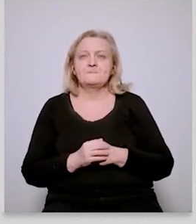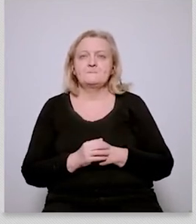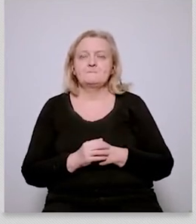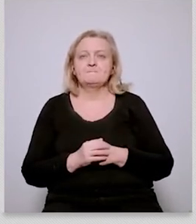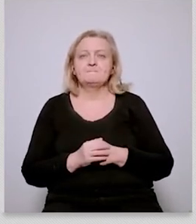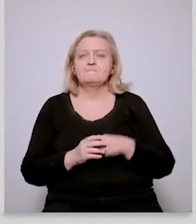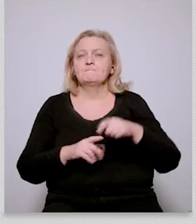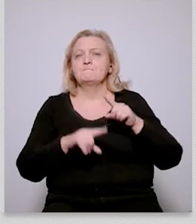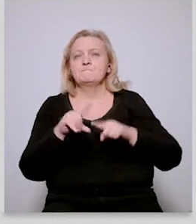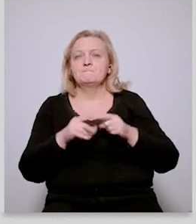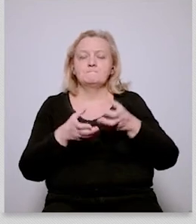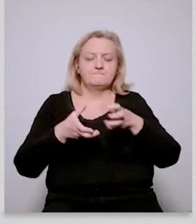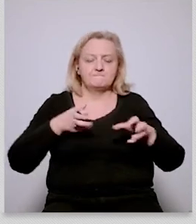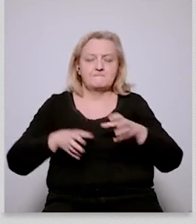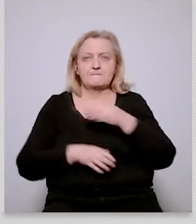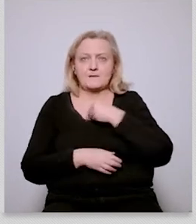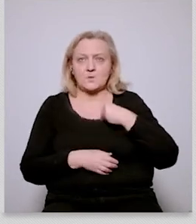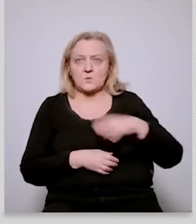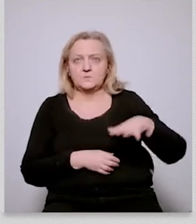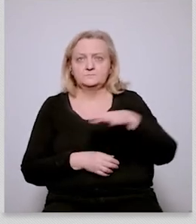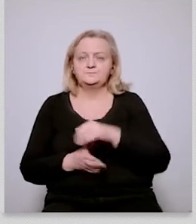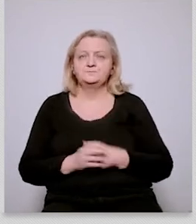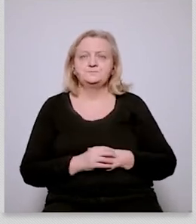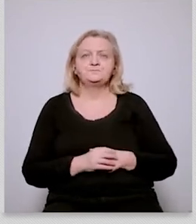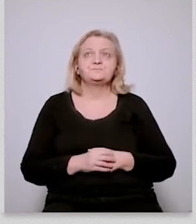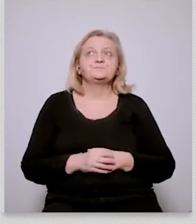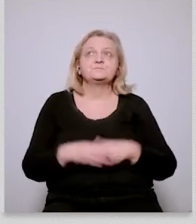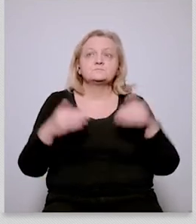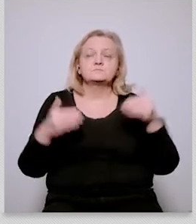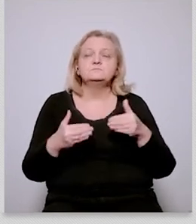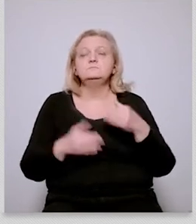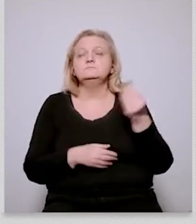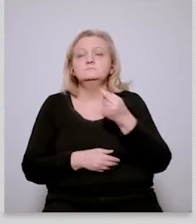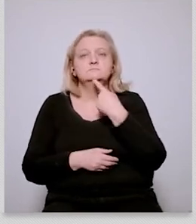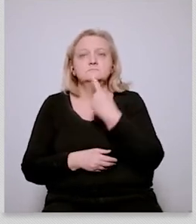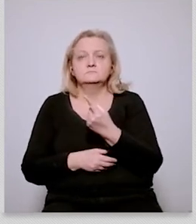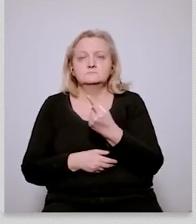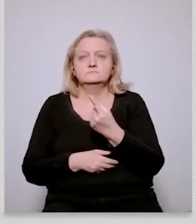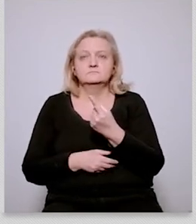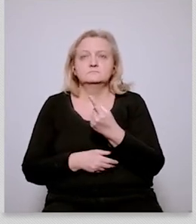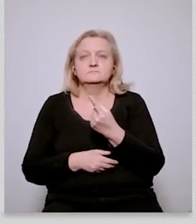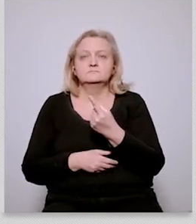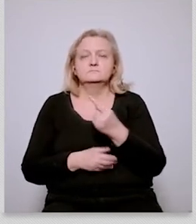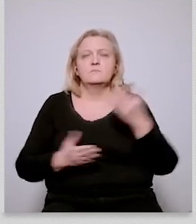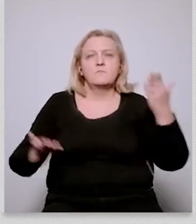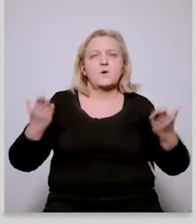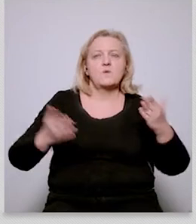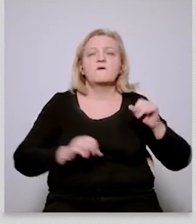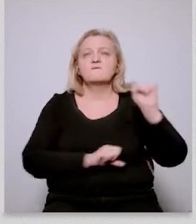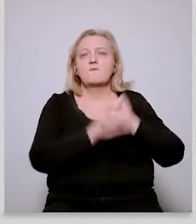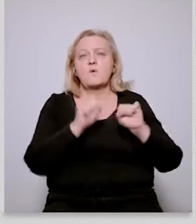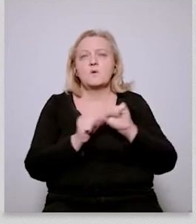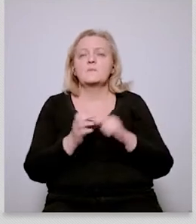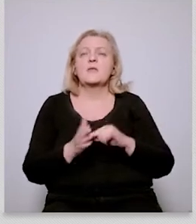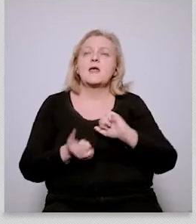poland you know um if i contrast this to um to italy or if i contrast it to france or or even to